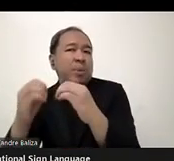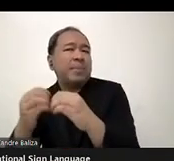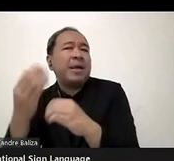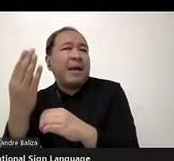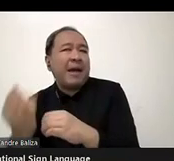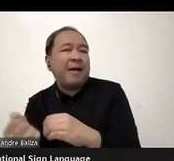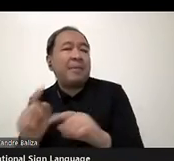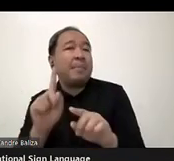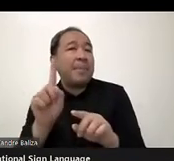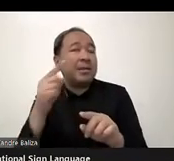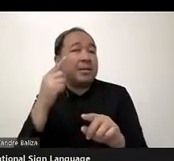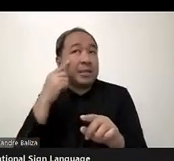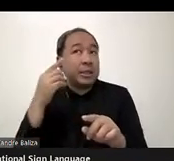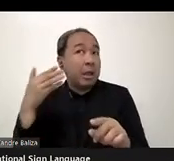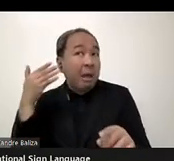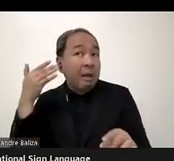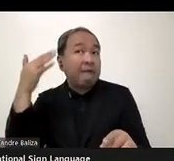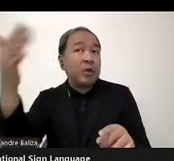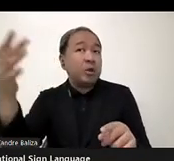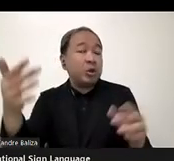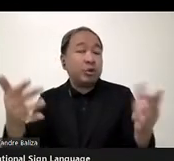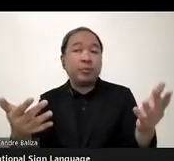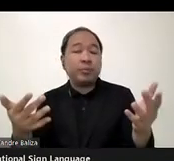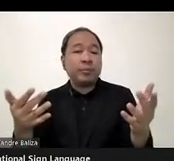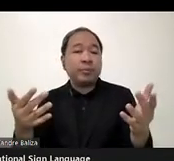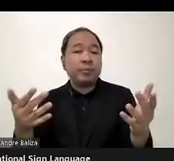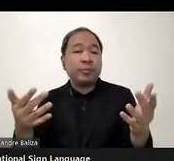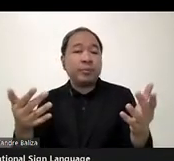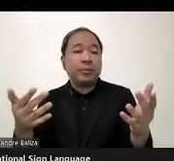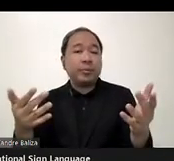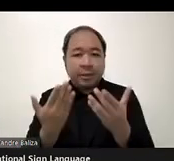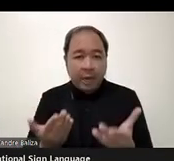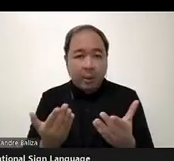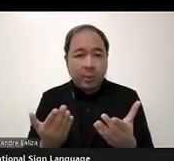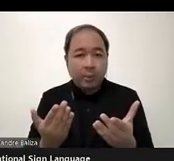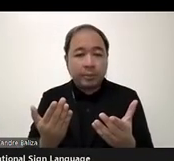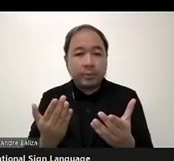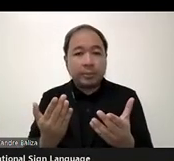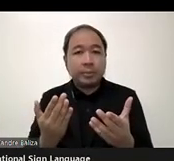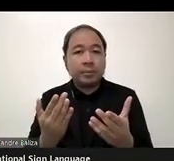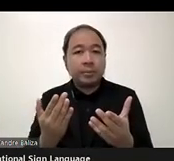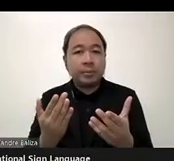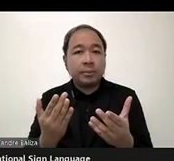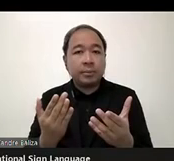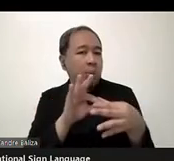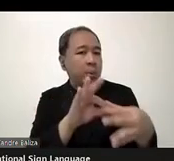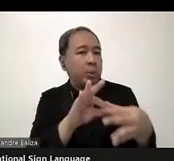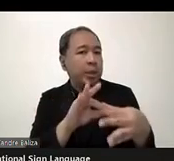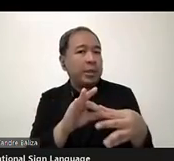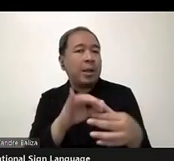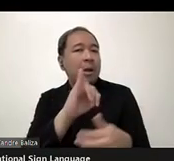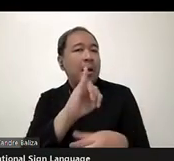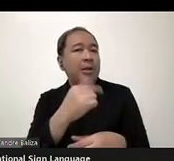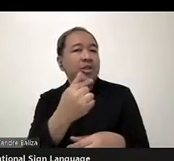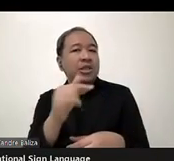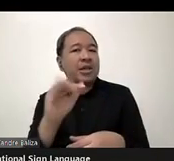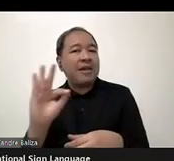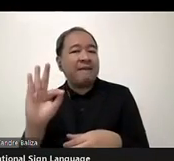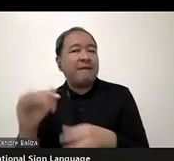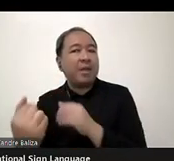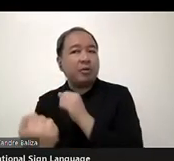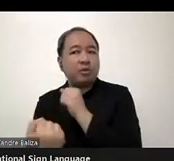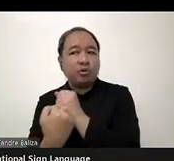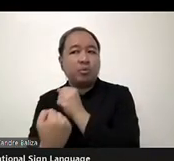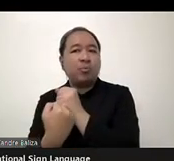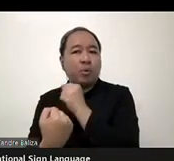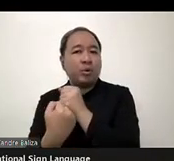future is work closely with the IGF Supporters Association, who's been helping to